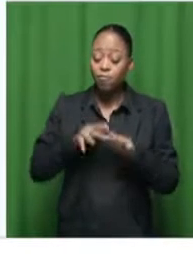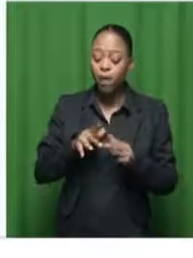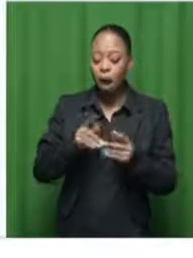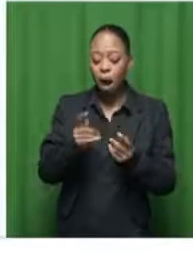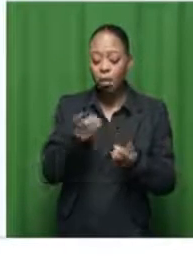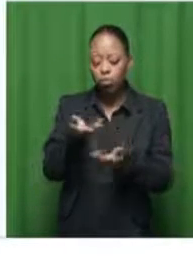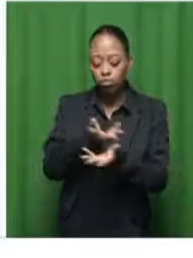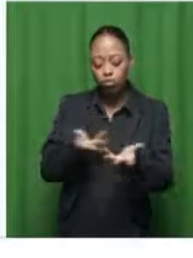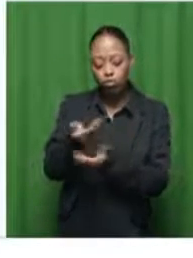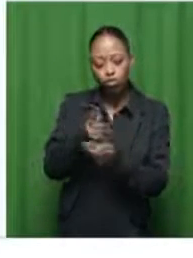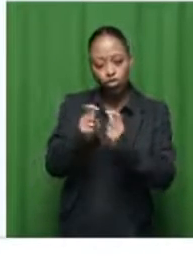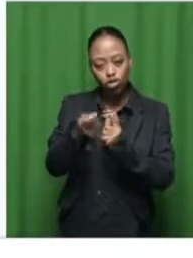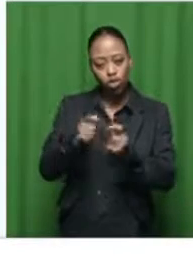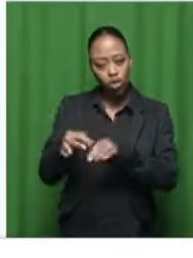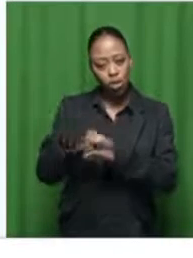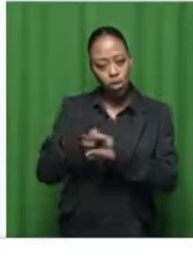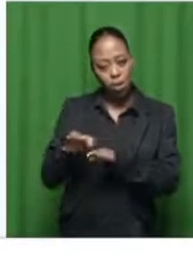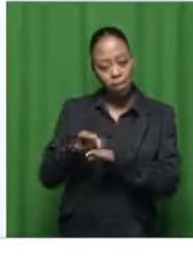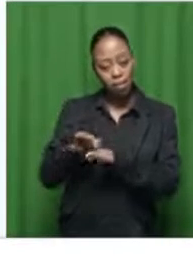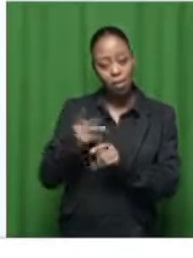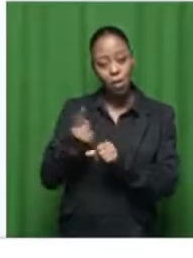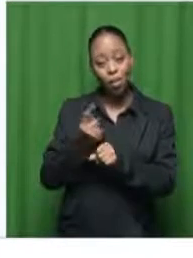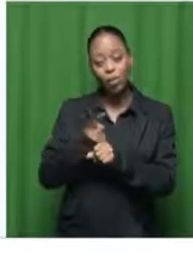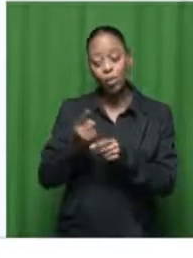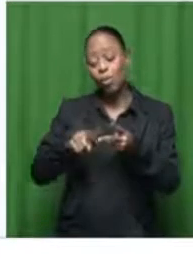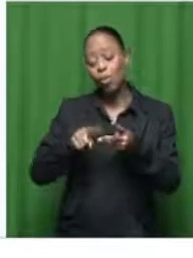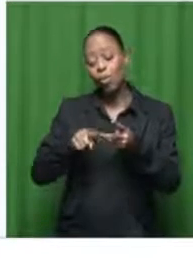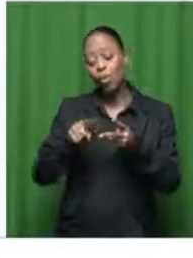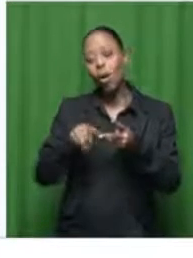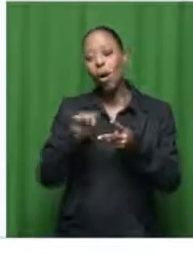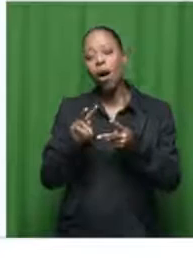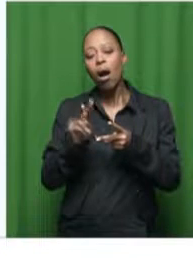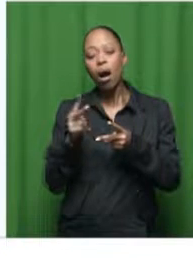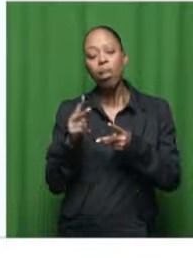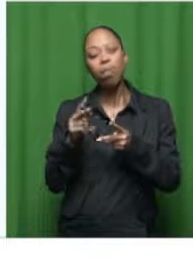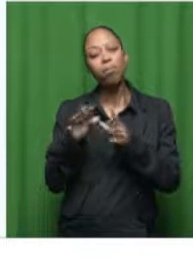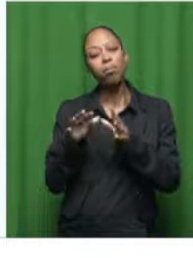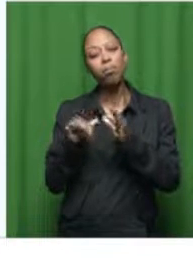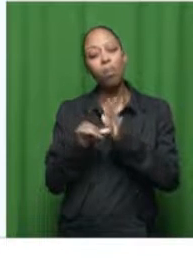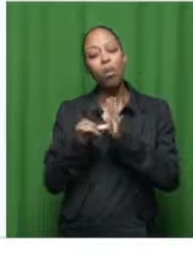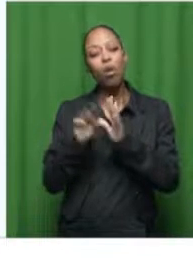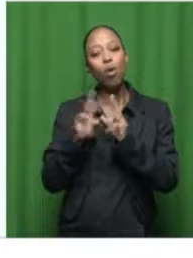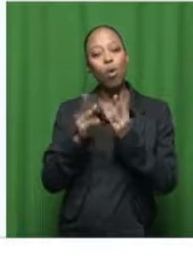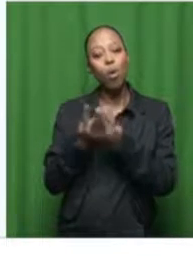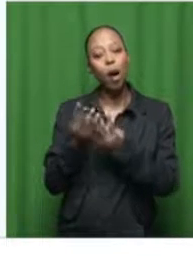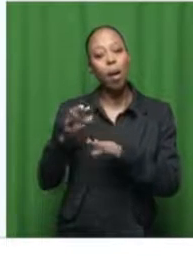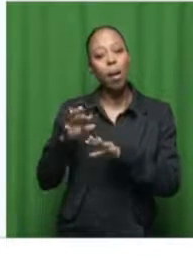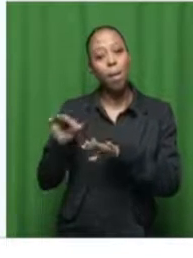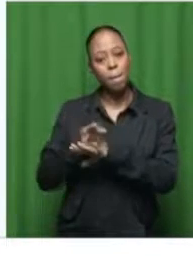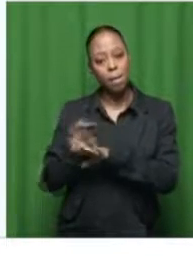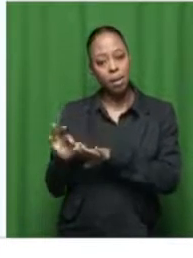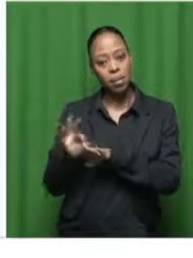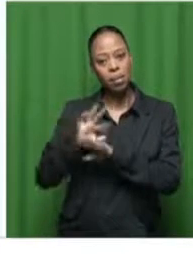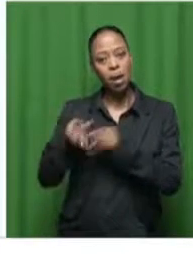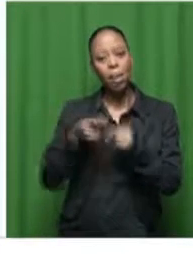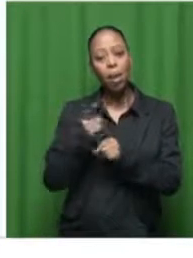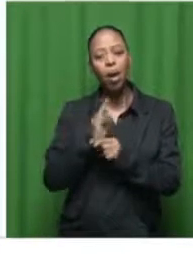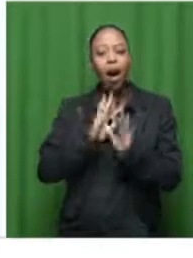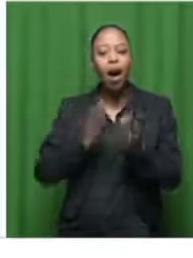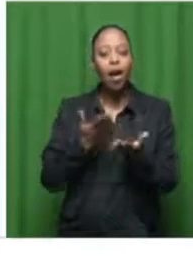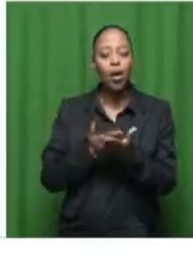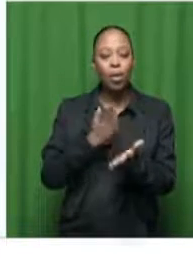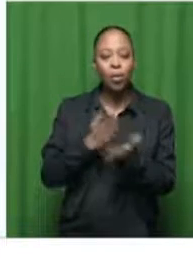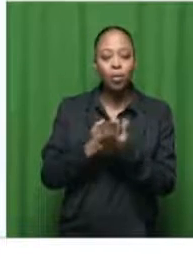know that this is also done also alongside other very important global plans for example around the sustainable